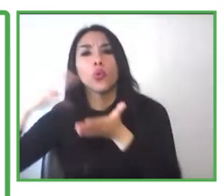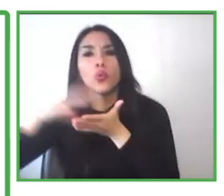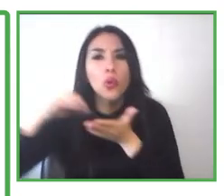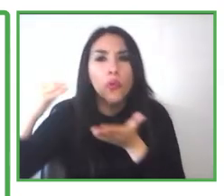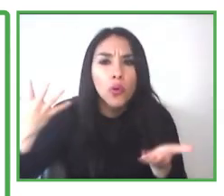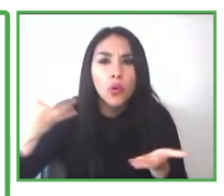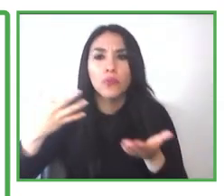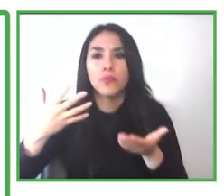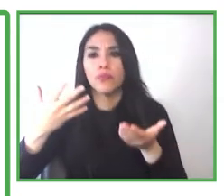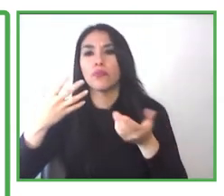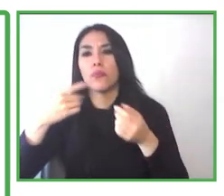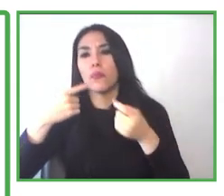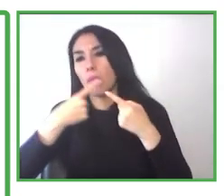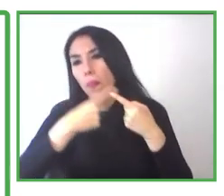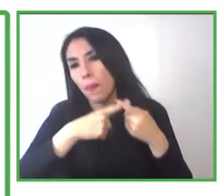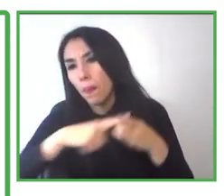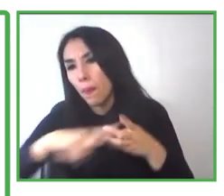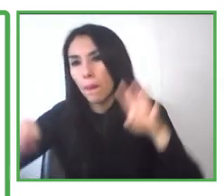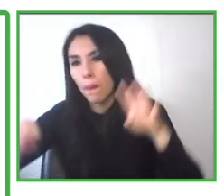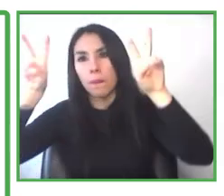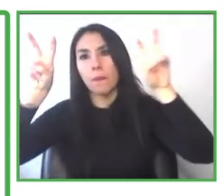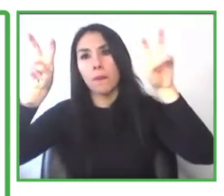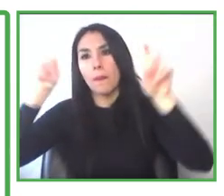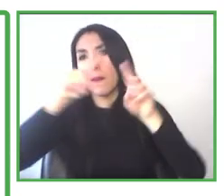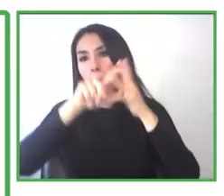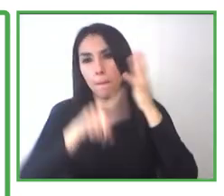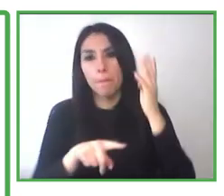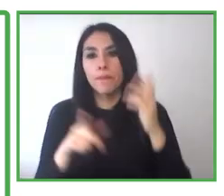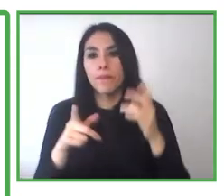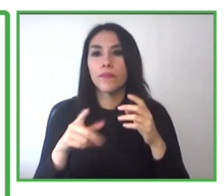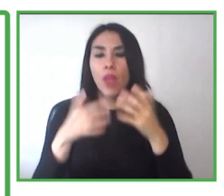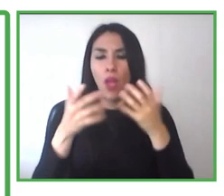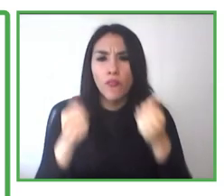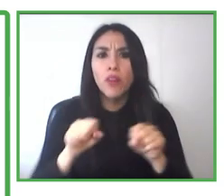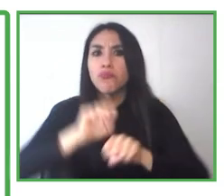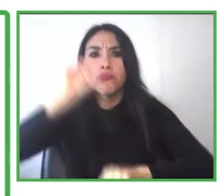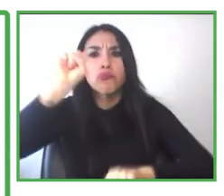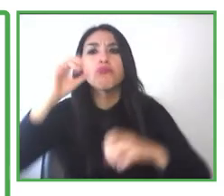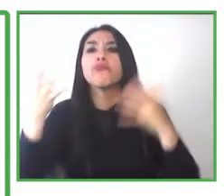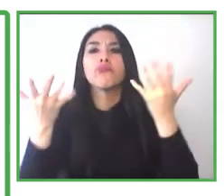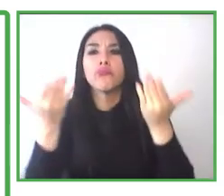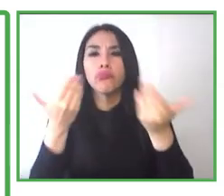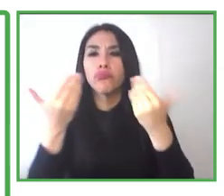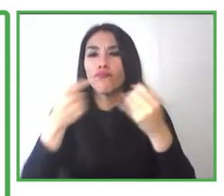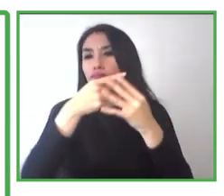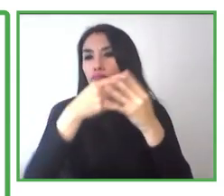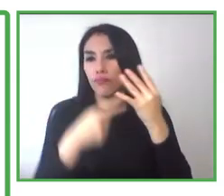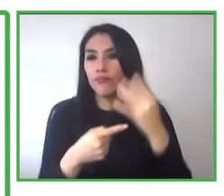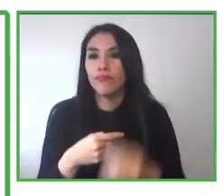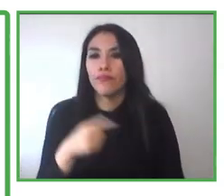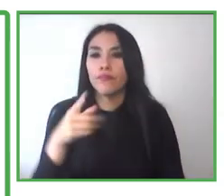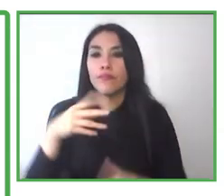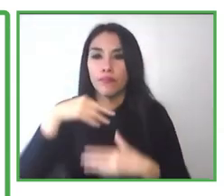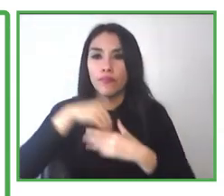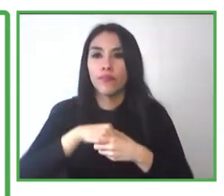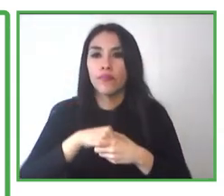to be able to see if they have all the capacities and all the